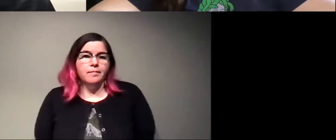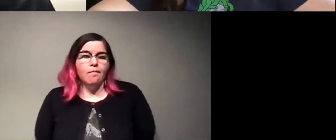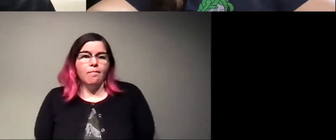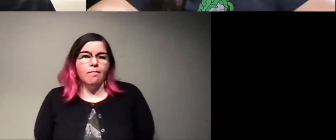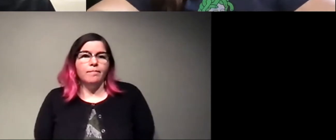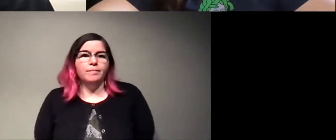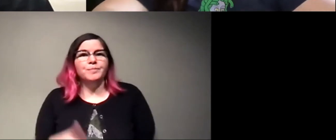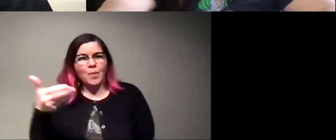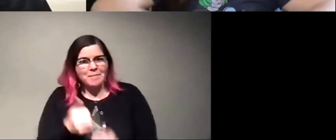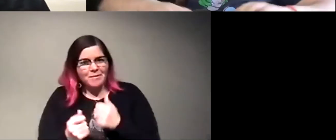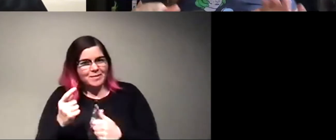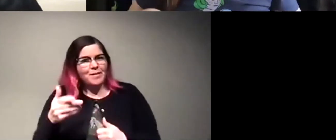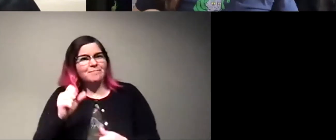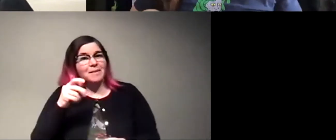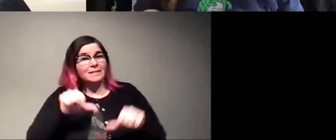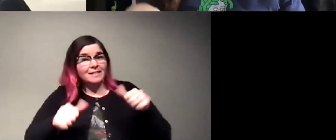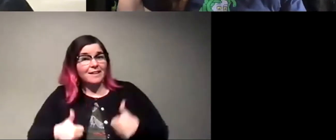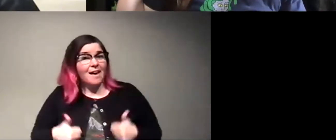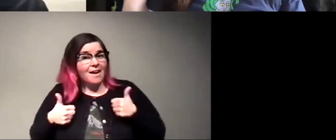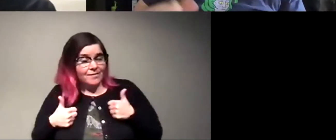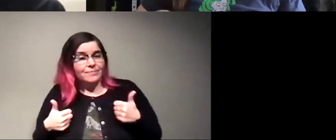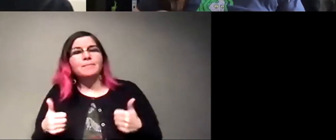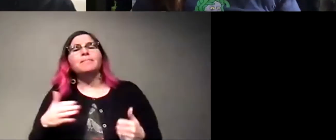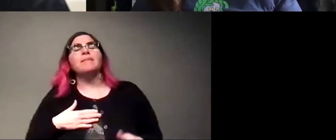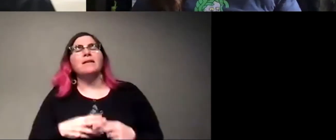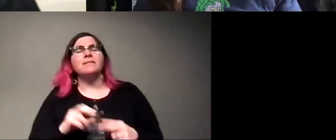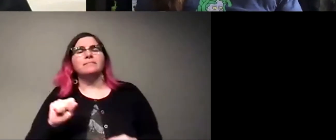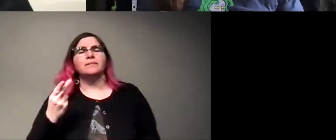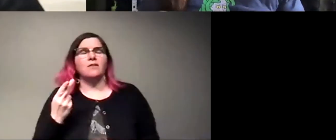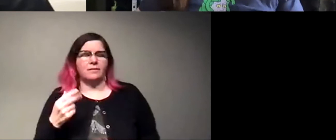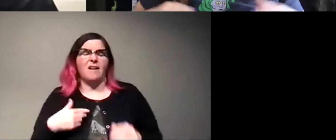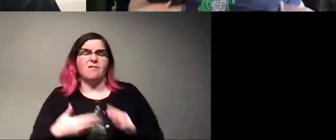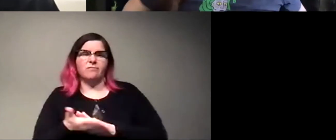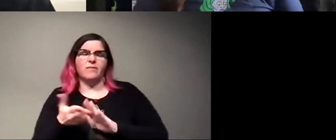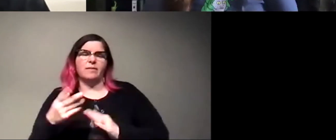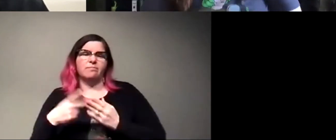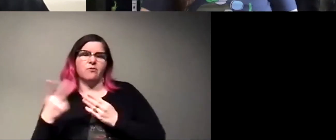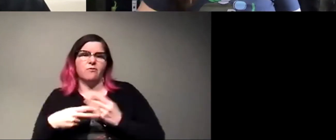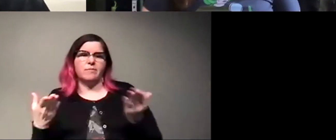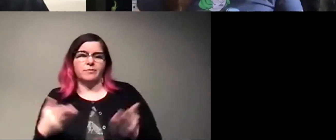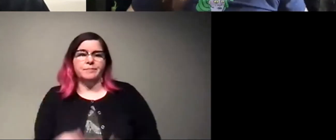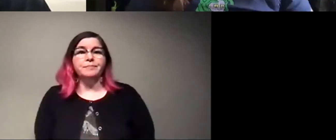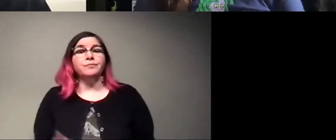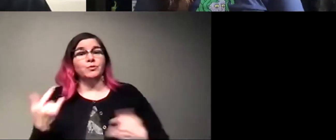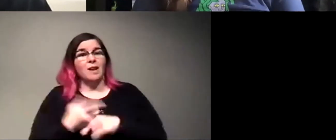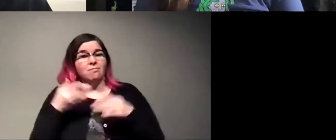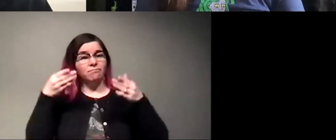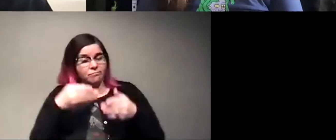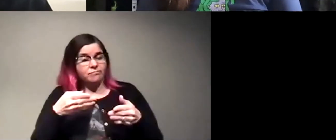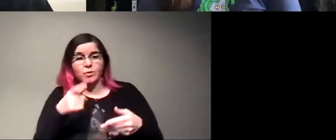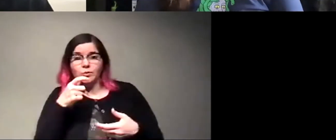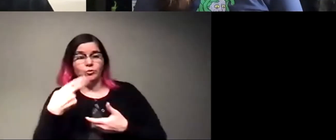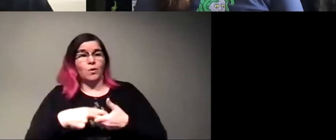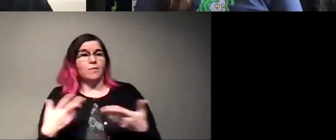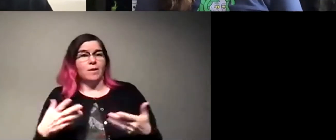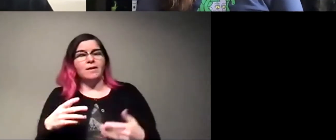Well, welcome everybody. Welcome to Skype a Scientist Live. My name is Sarah McAnulty. I run the Skype a Scientist program, and today we are joined by our